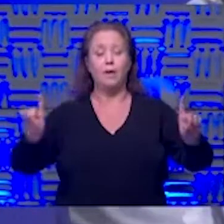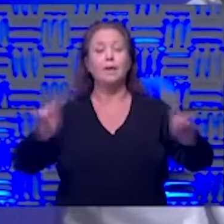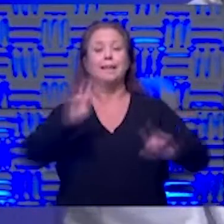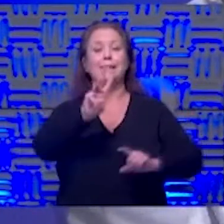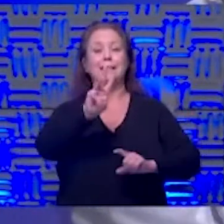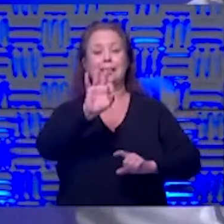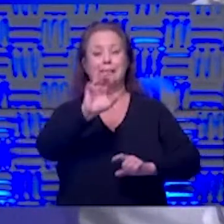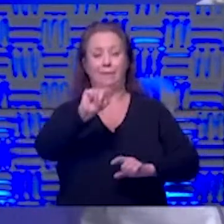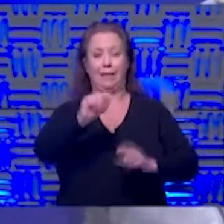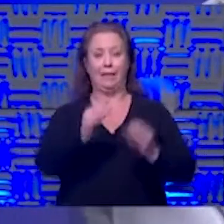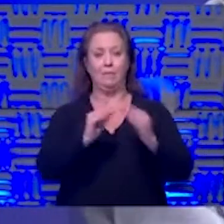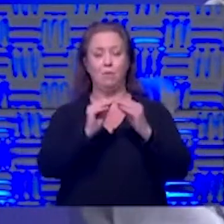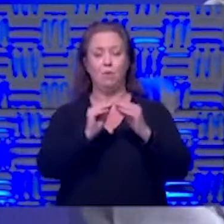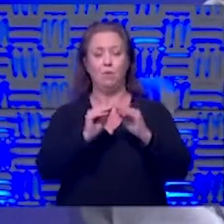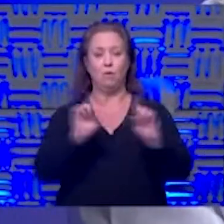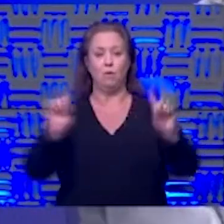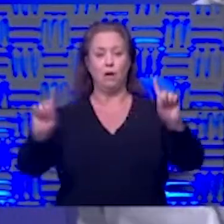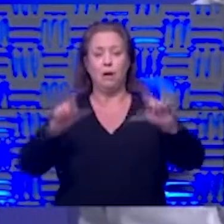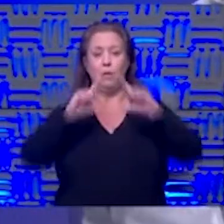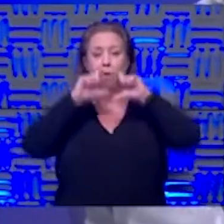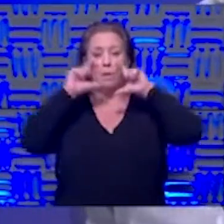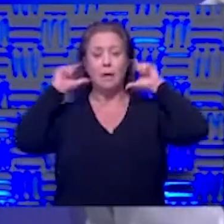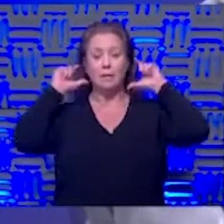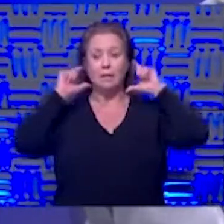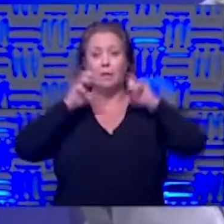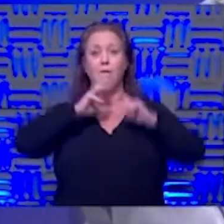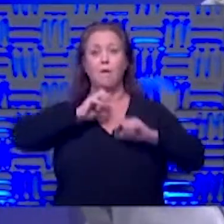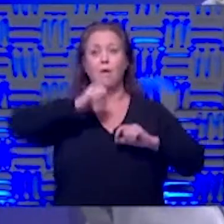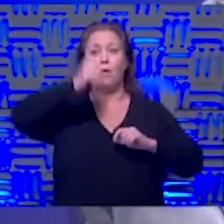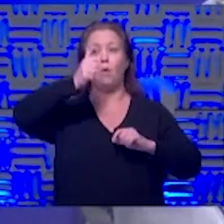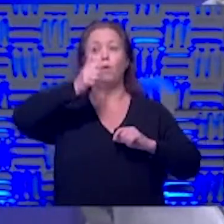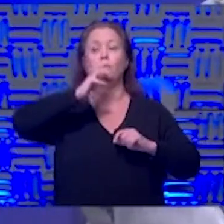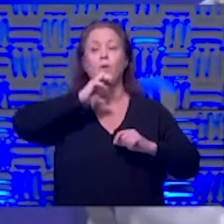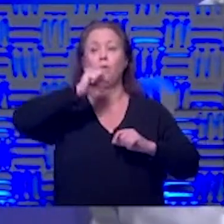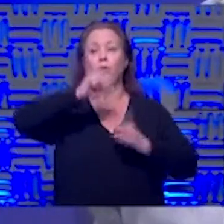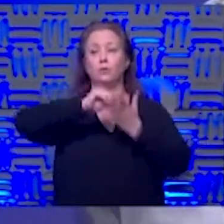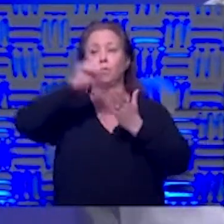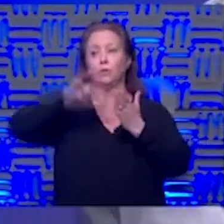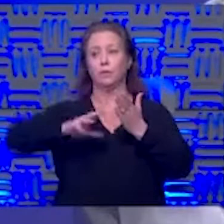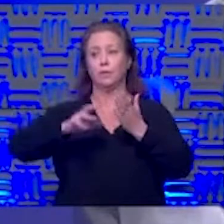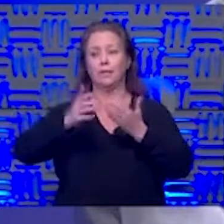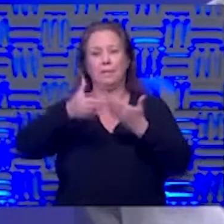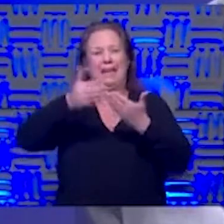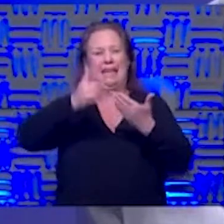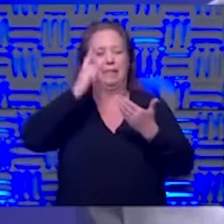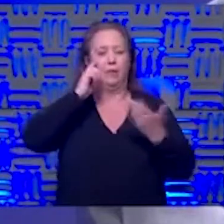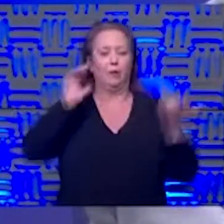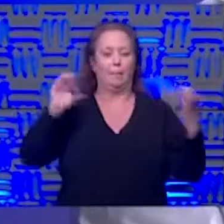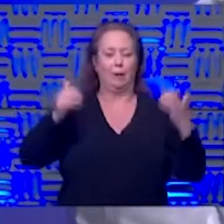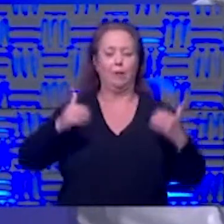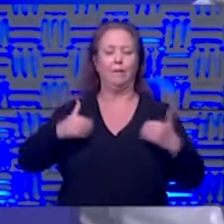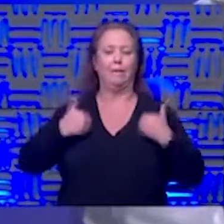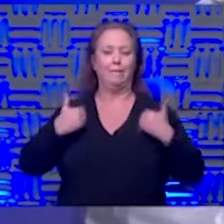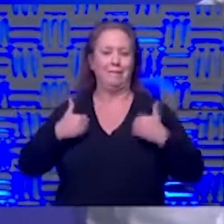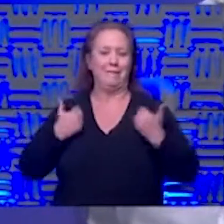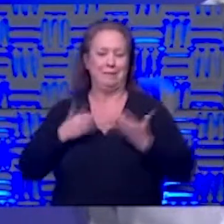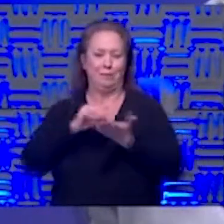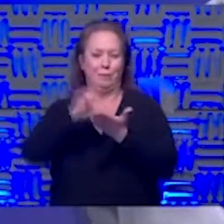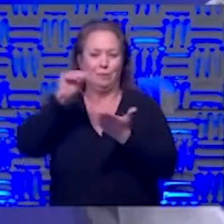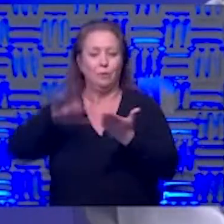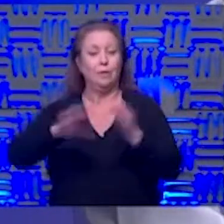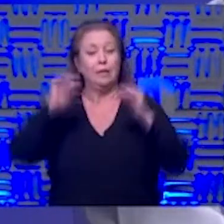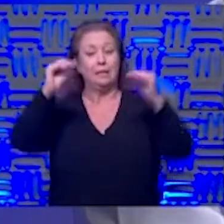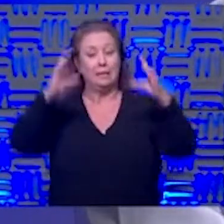more you know if you can have them wearing a mask obviously for older students it's going to be a lot easier than younger students the